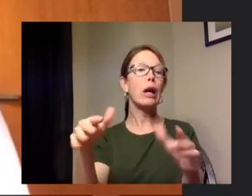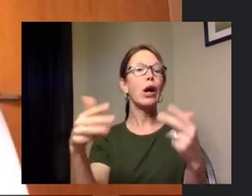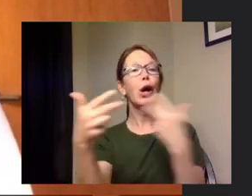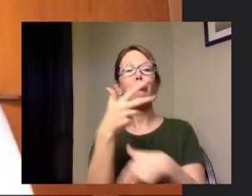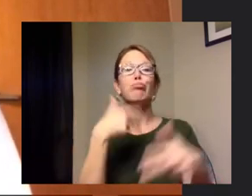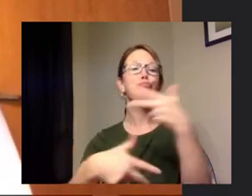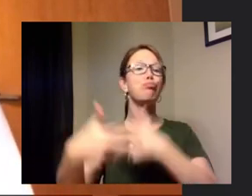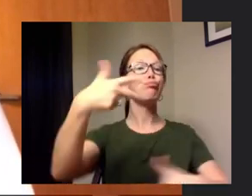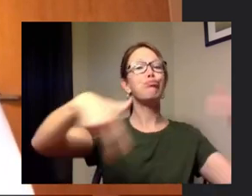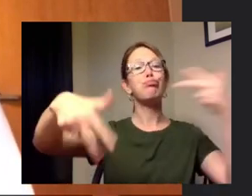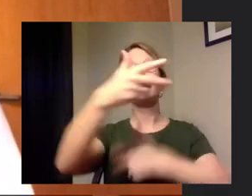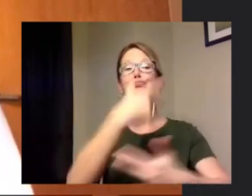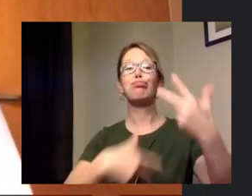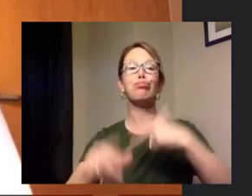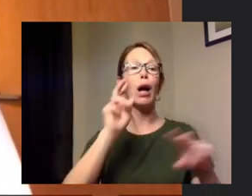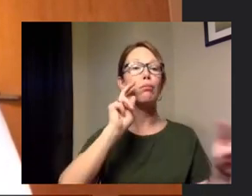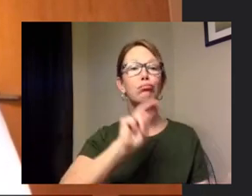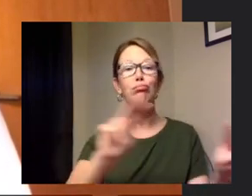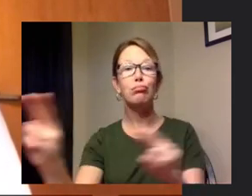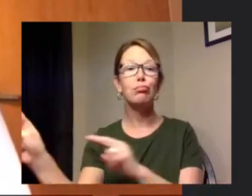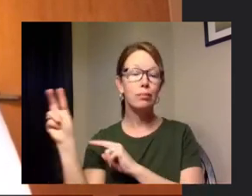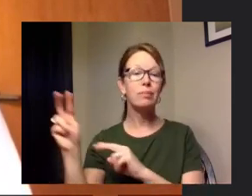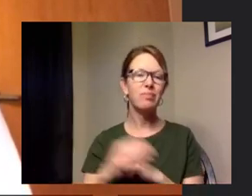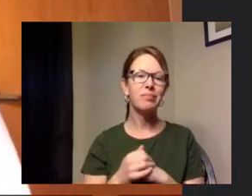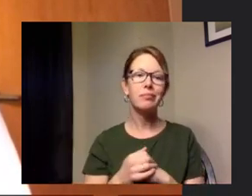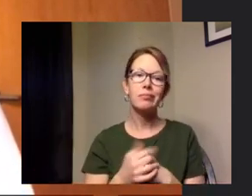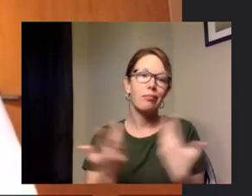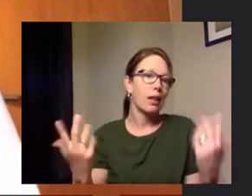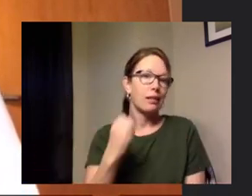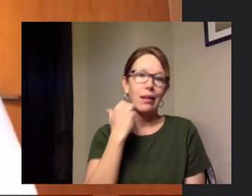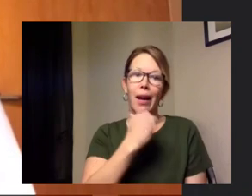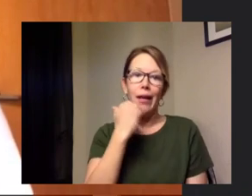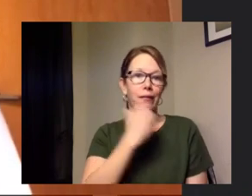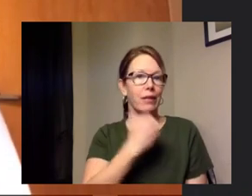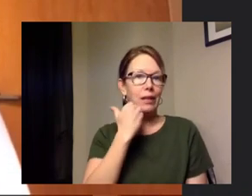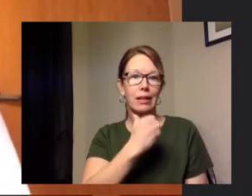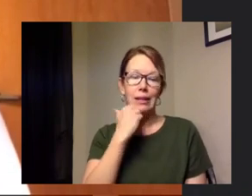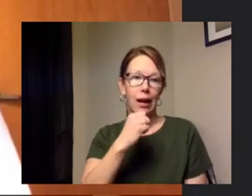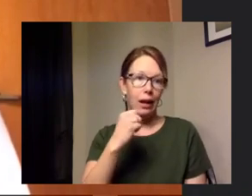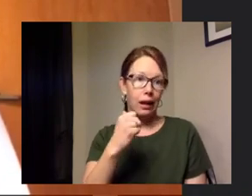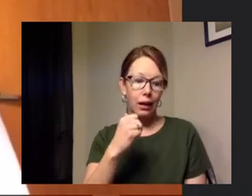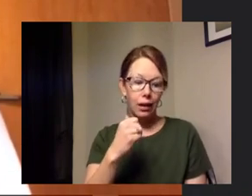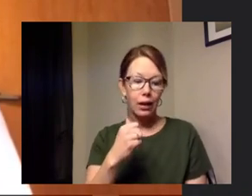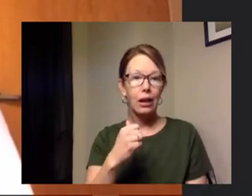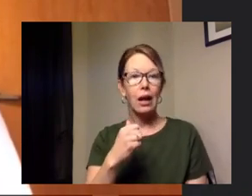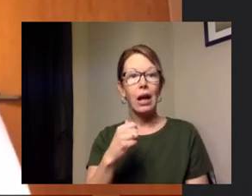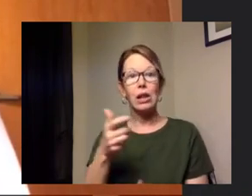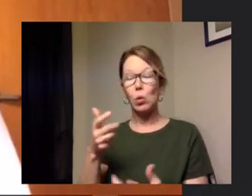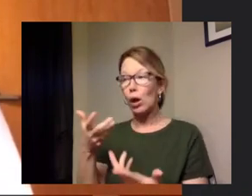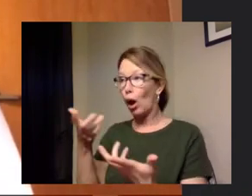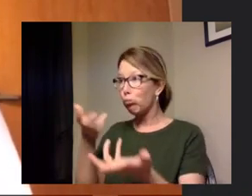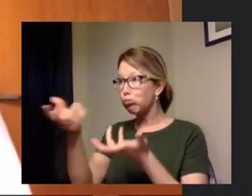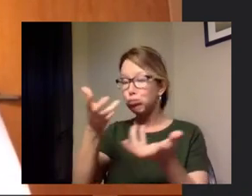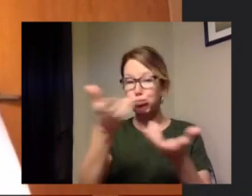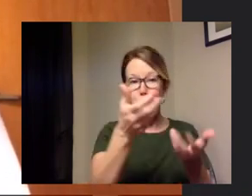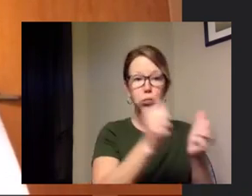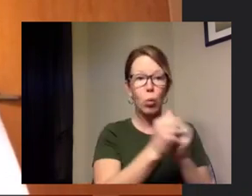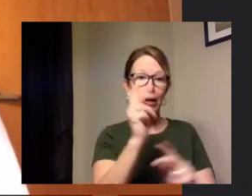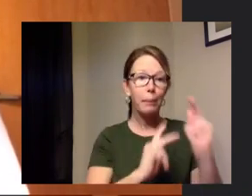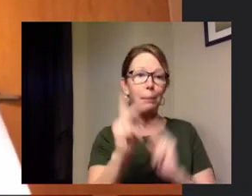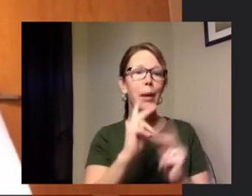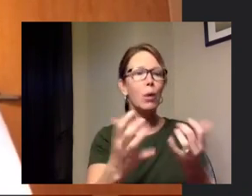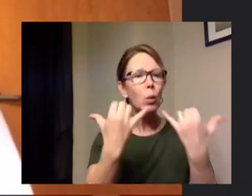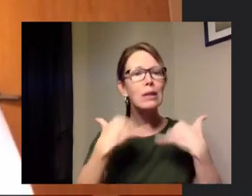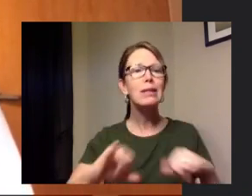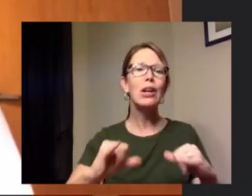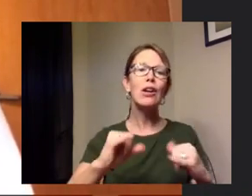um we're just as hostway said kind of taking it day by day as we engage people that are in town we're still doing our usual